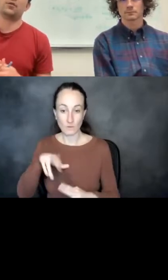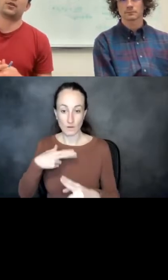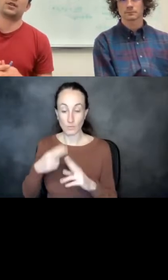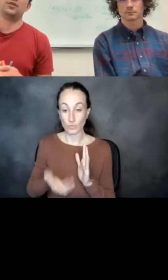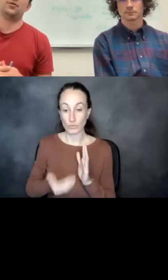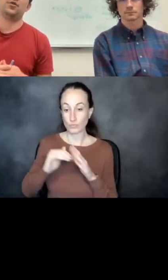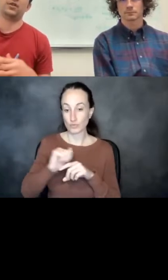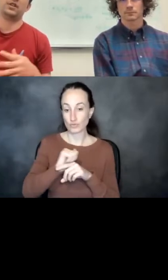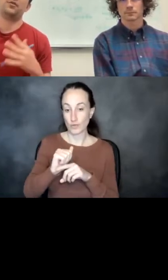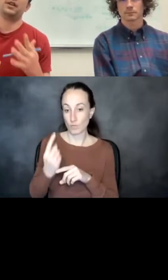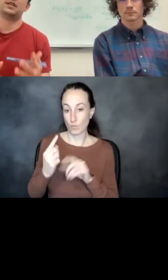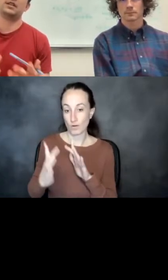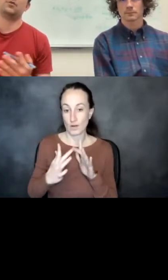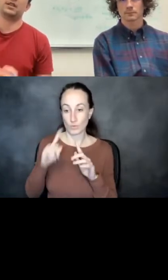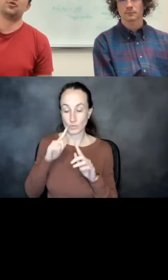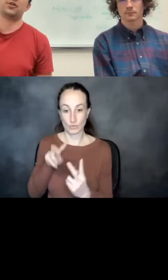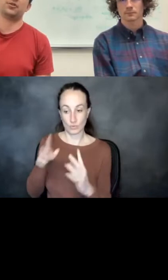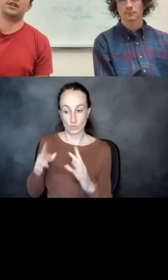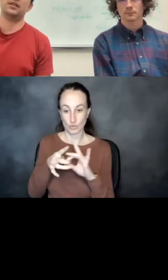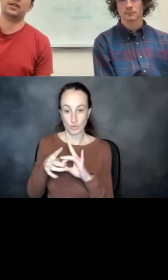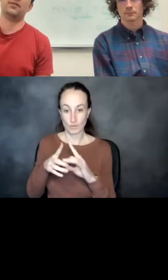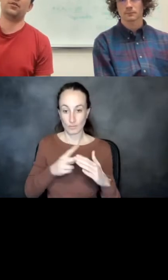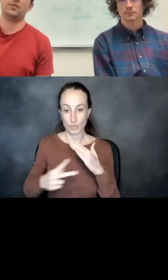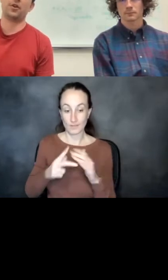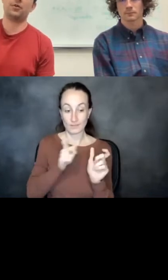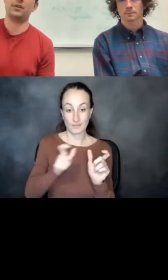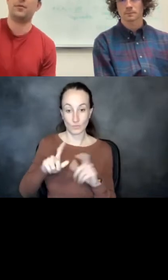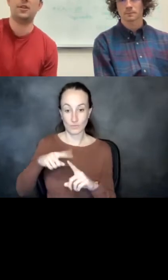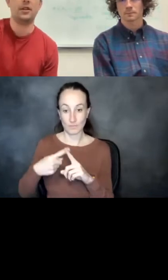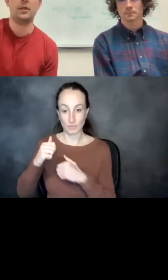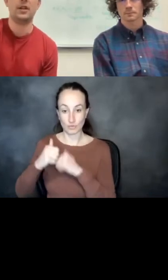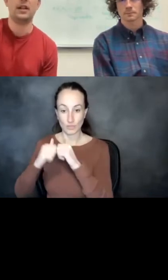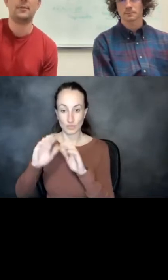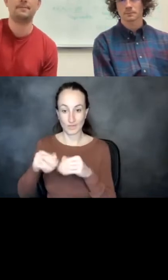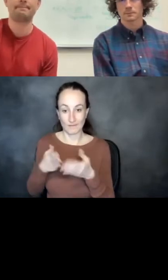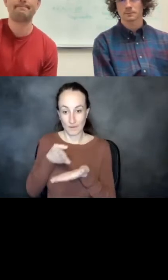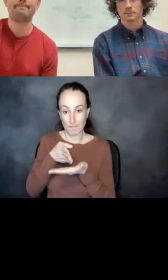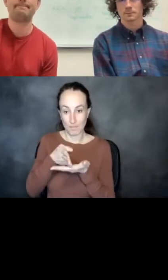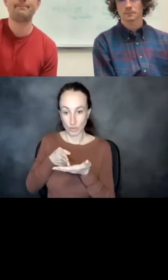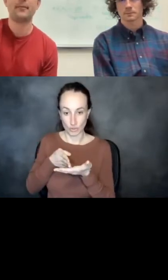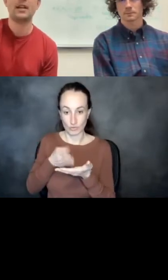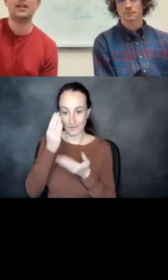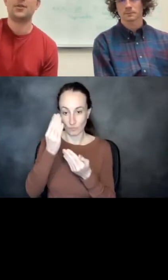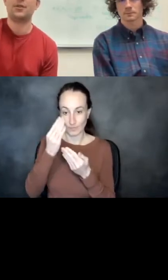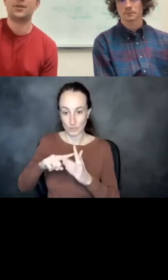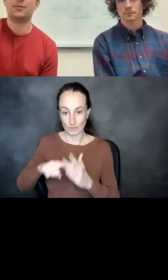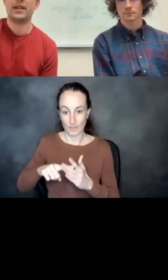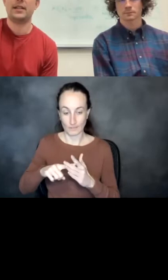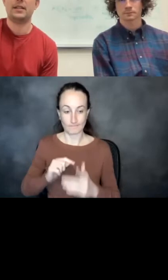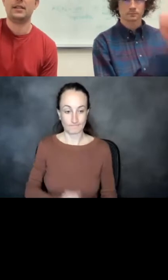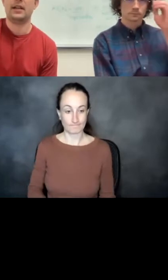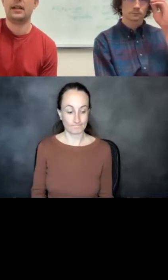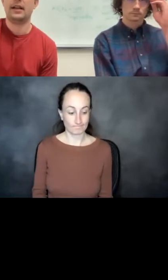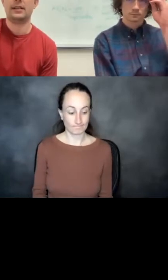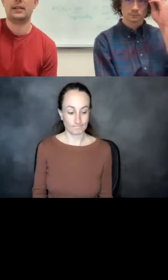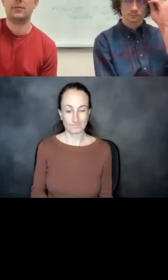these networks to jointly predict sequence and structure, given only partial information in the beginning. So I'll start by